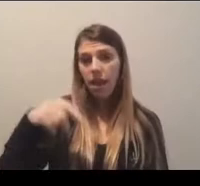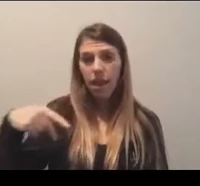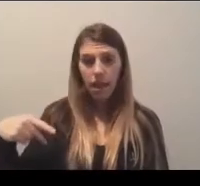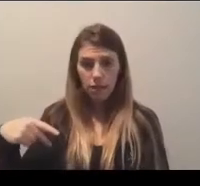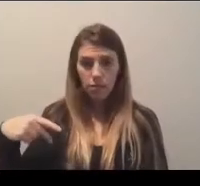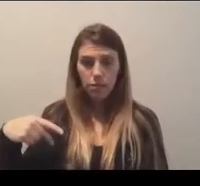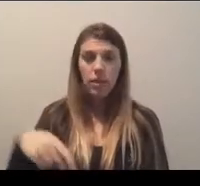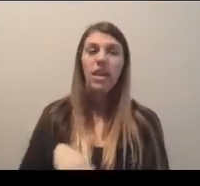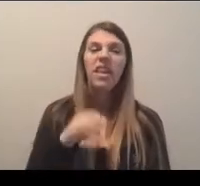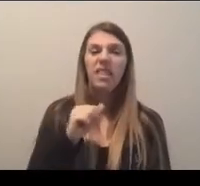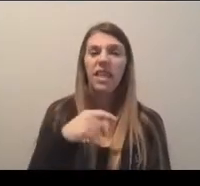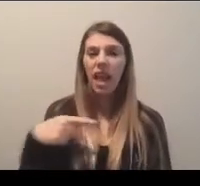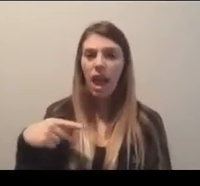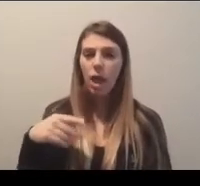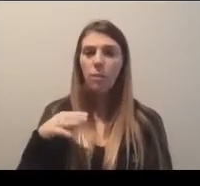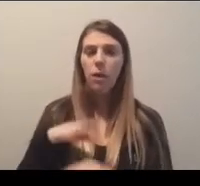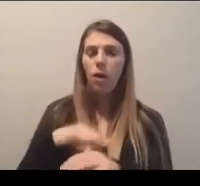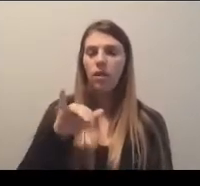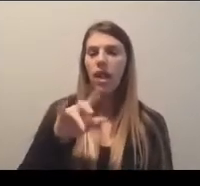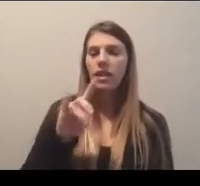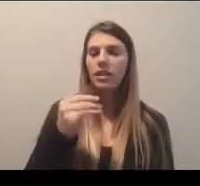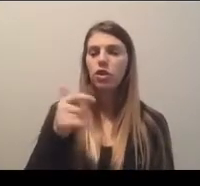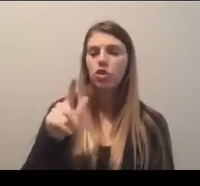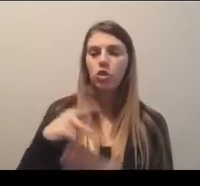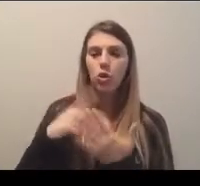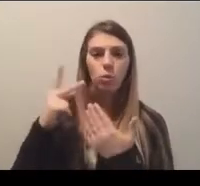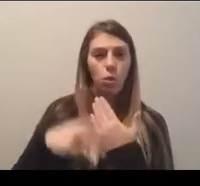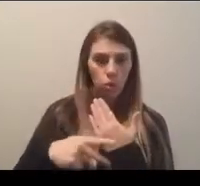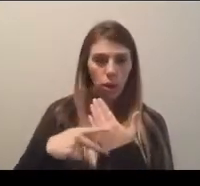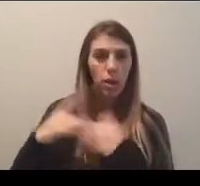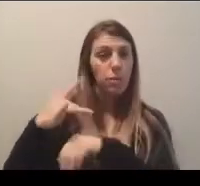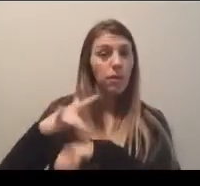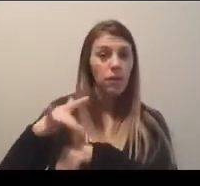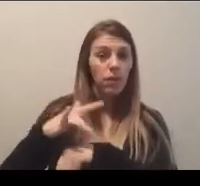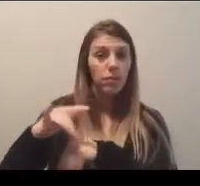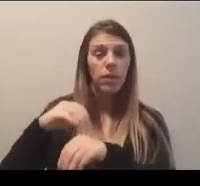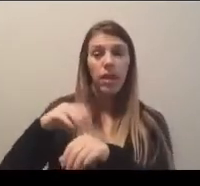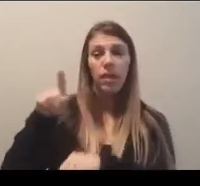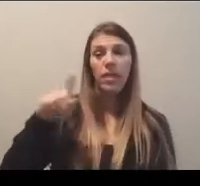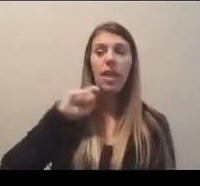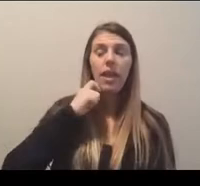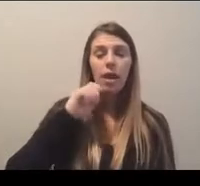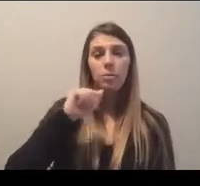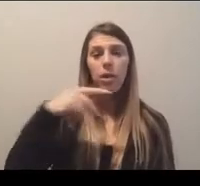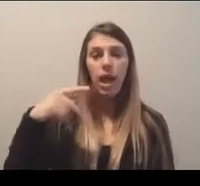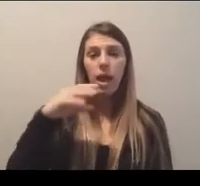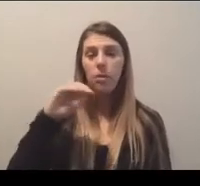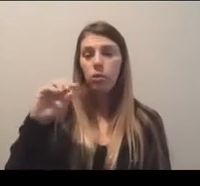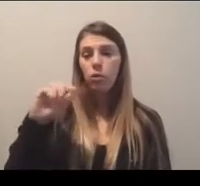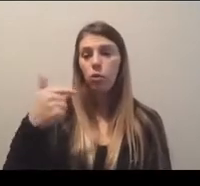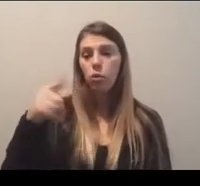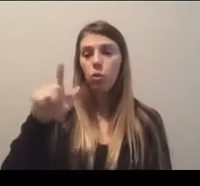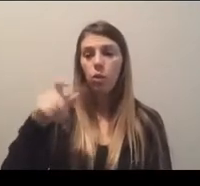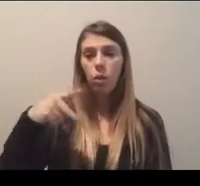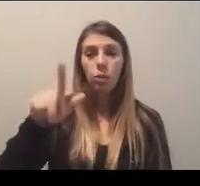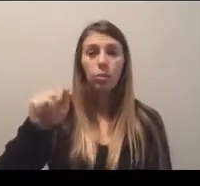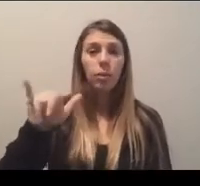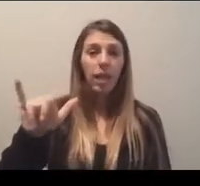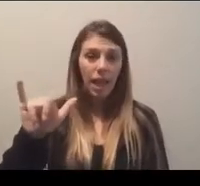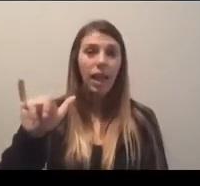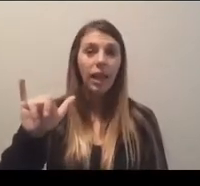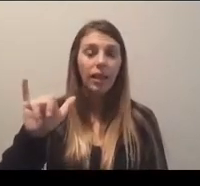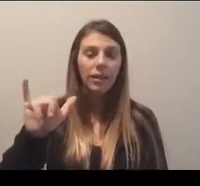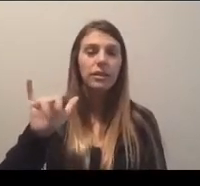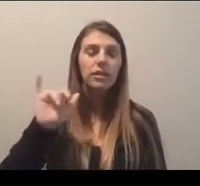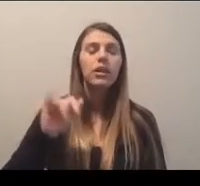the app version of the digital convention program available in the Apple app and Google Play stores. Please note